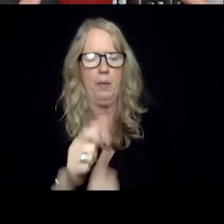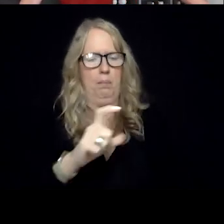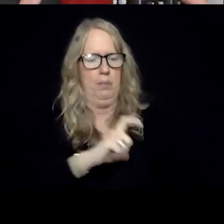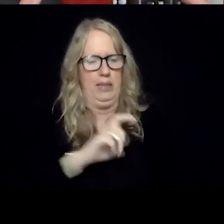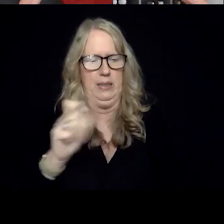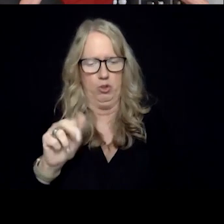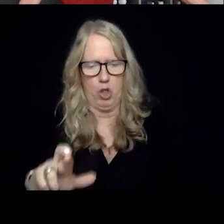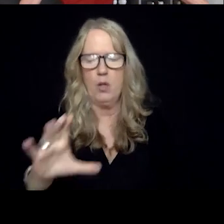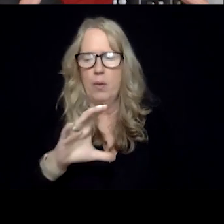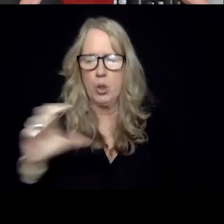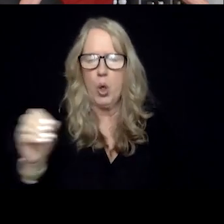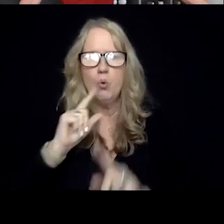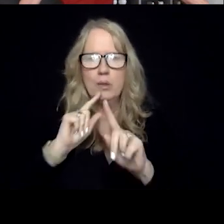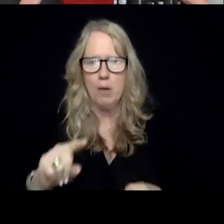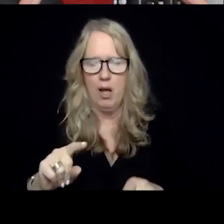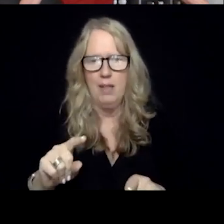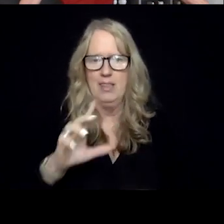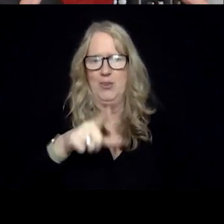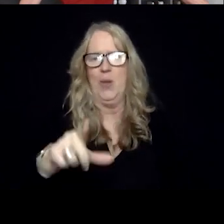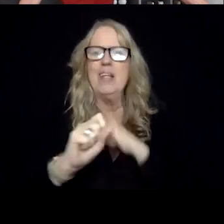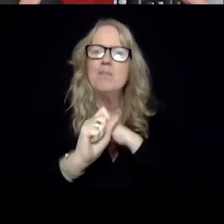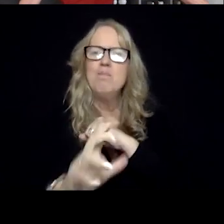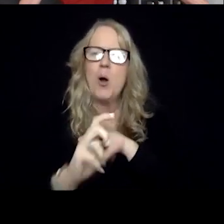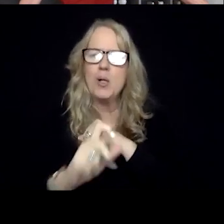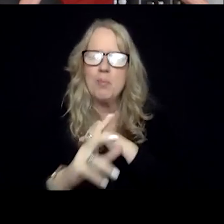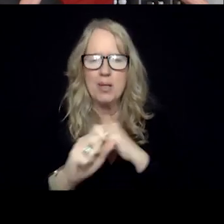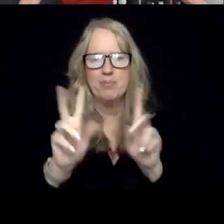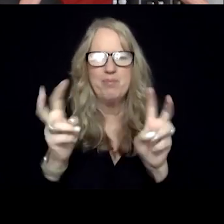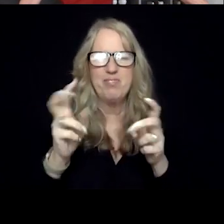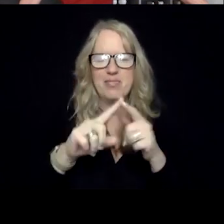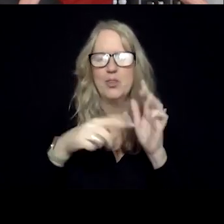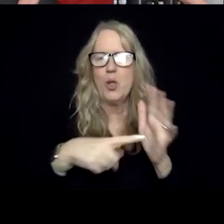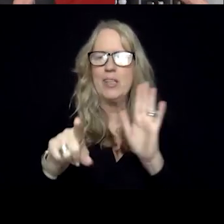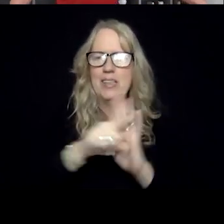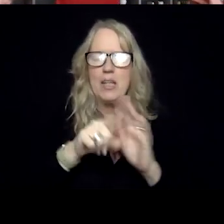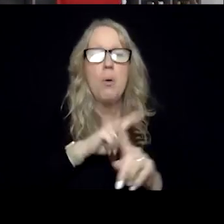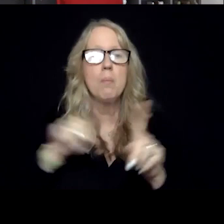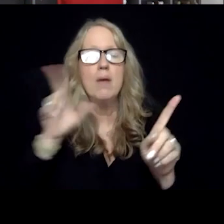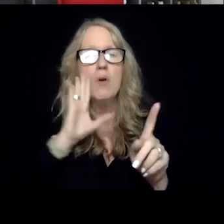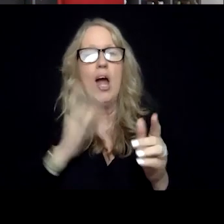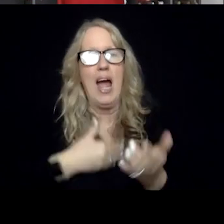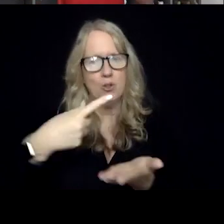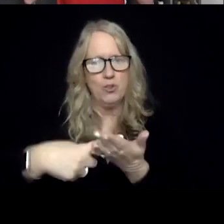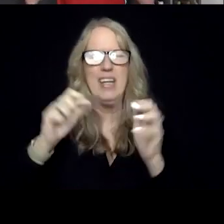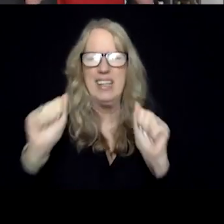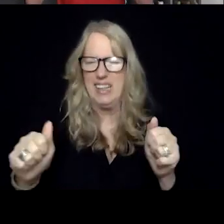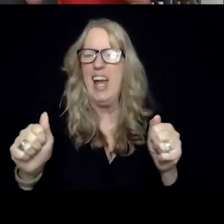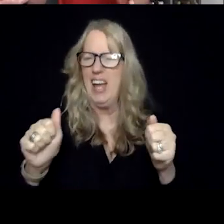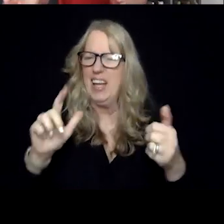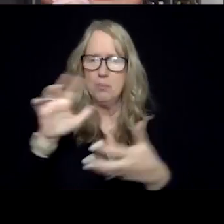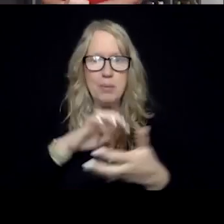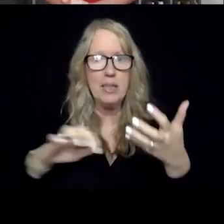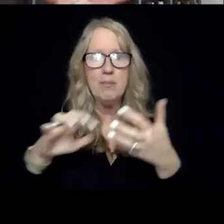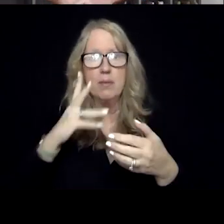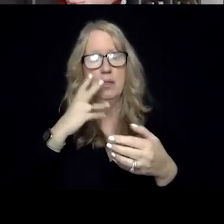the co-responder model. Now, we've been marketing this as in the negative version, but for a debate, it gets confusing. So, the